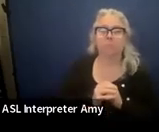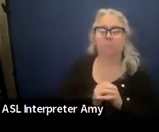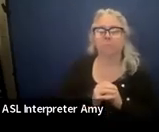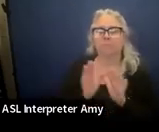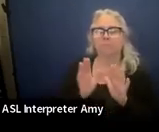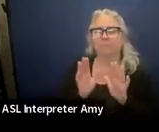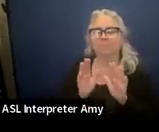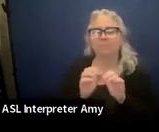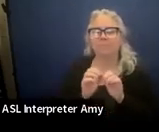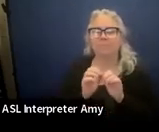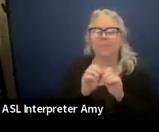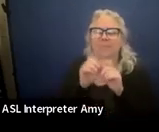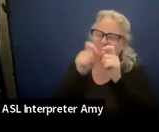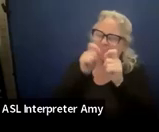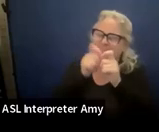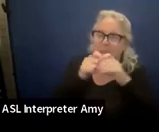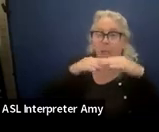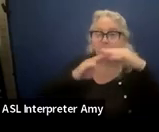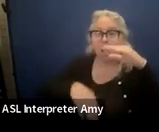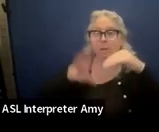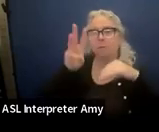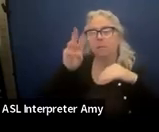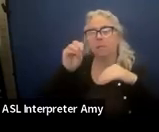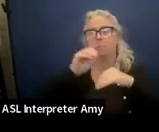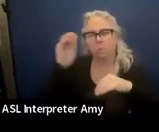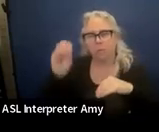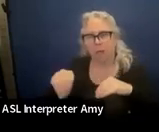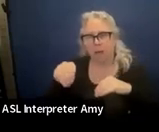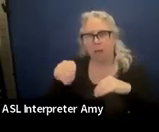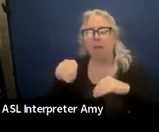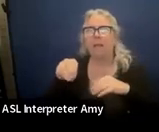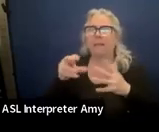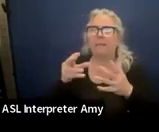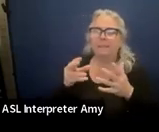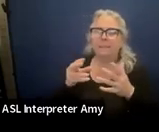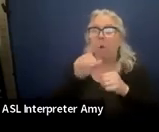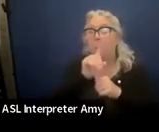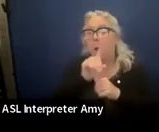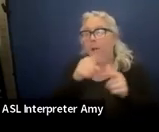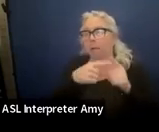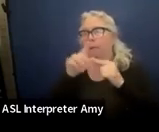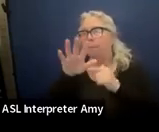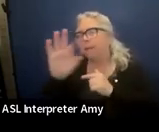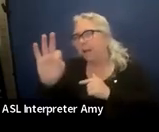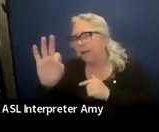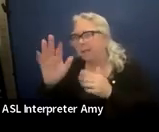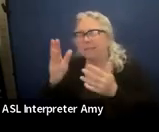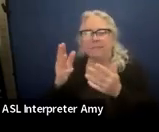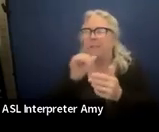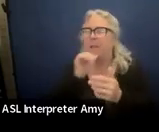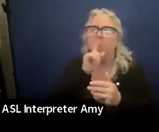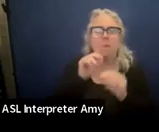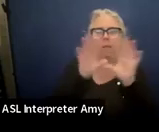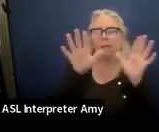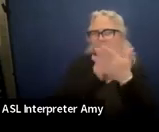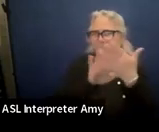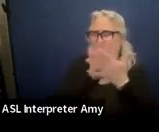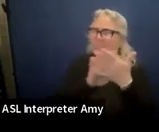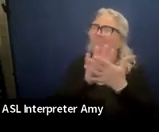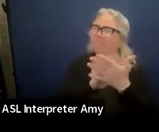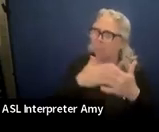But less than 60%, that kind of thing. Is it 1% or is it 59? It's not really clear. So,